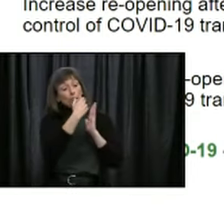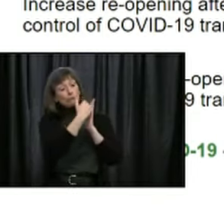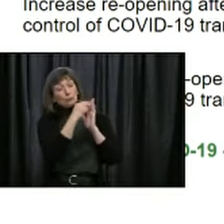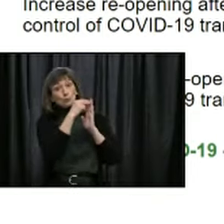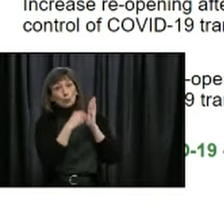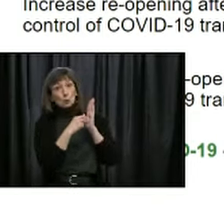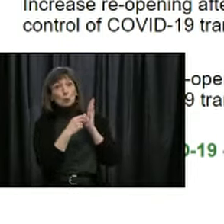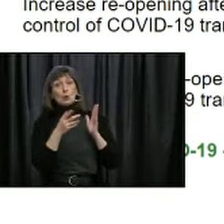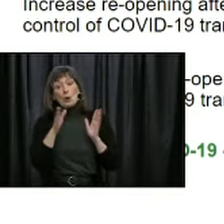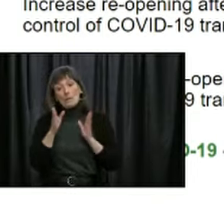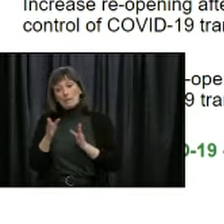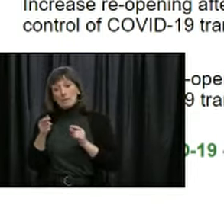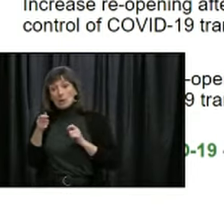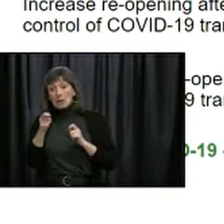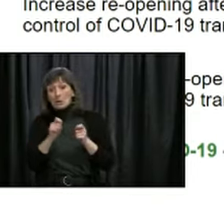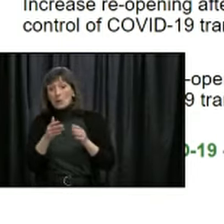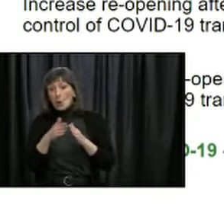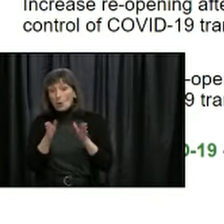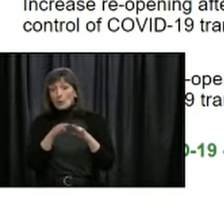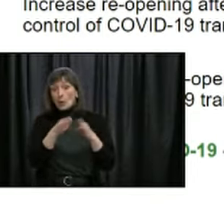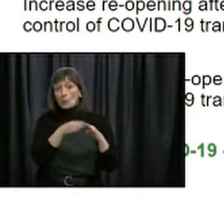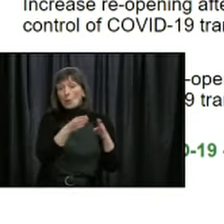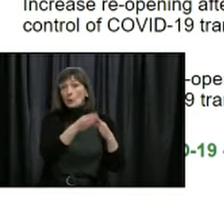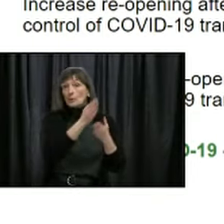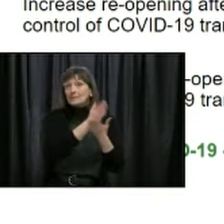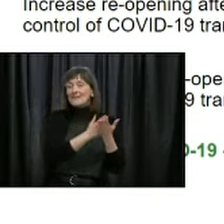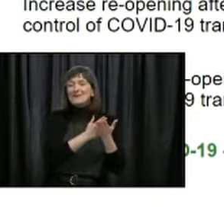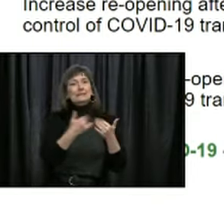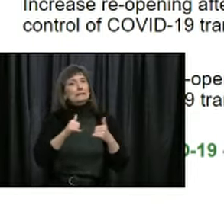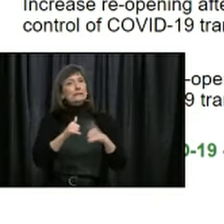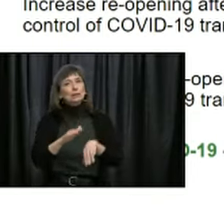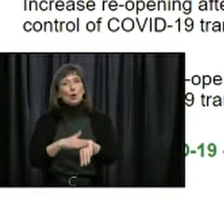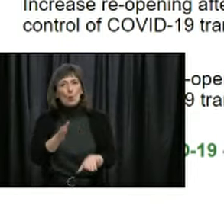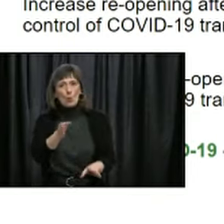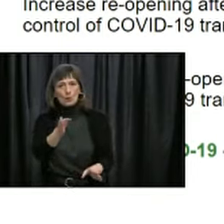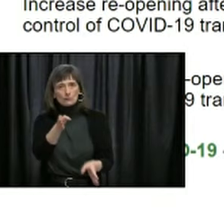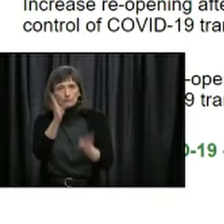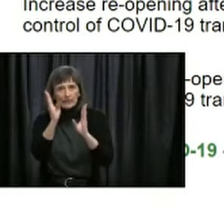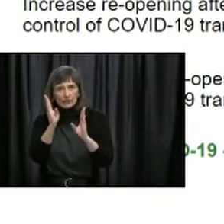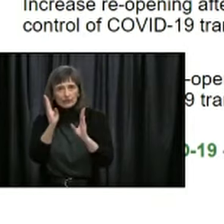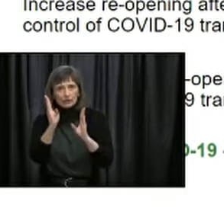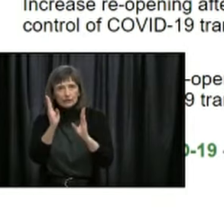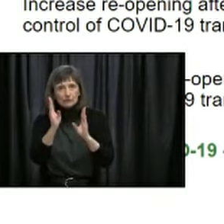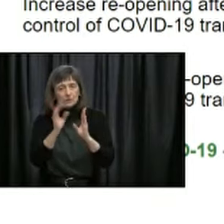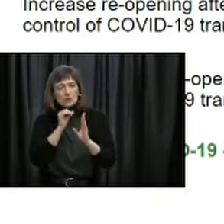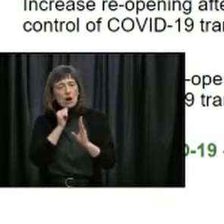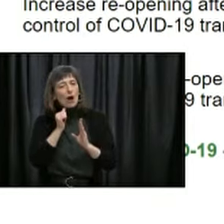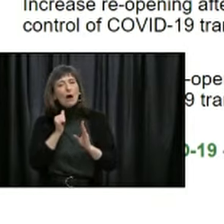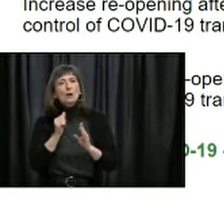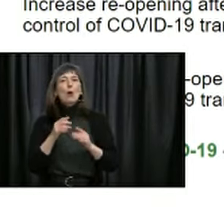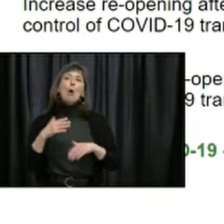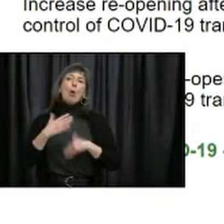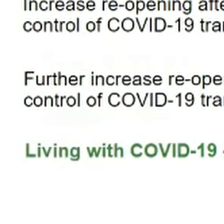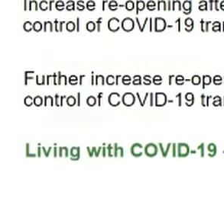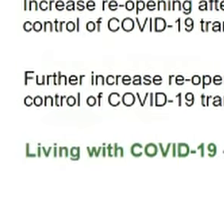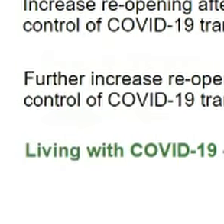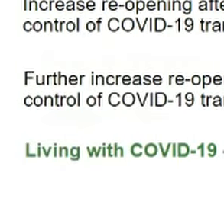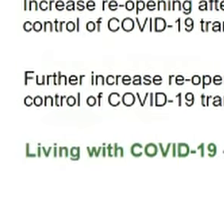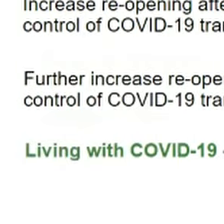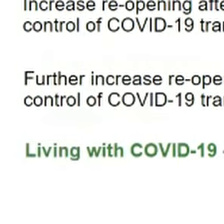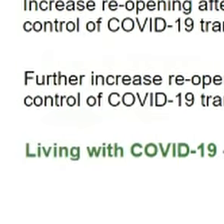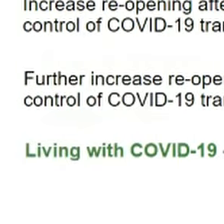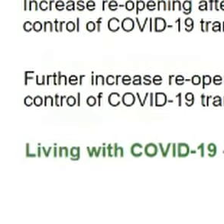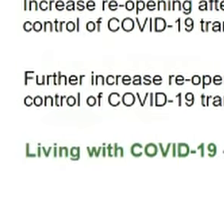alert, vigilant and aware. As we progress through these alert levels, there is a gradual easing of restrictions. However,